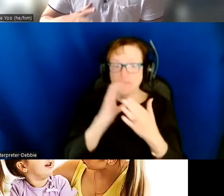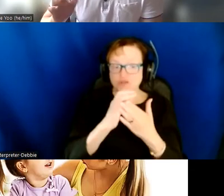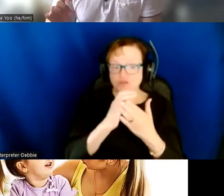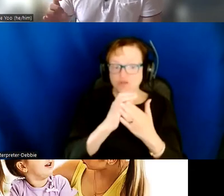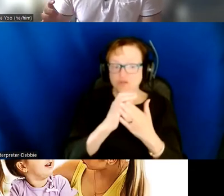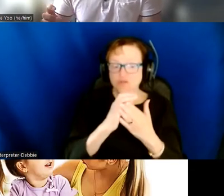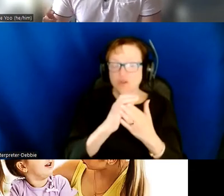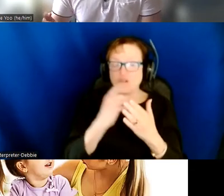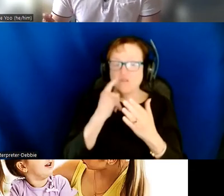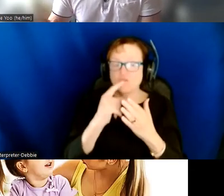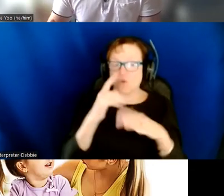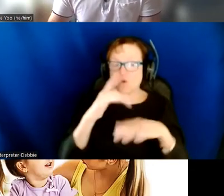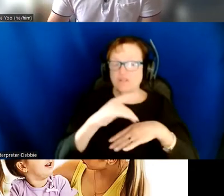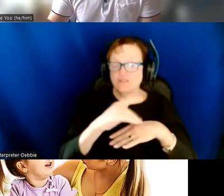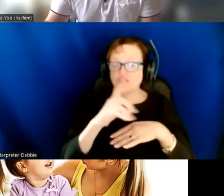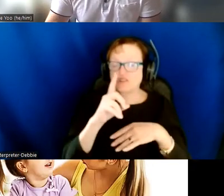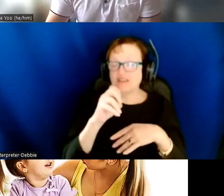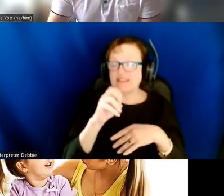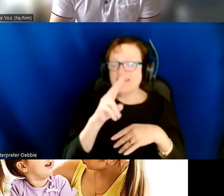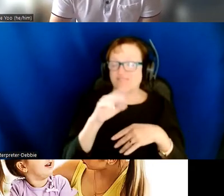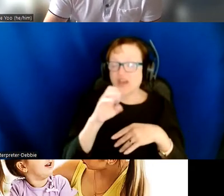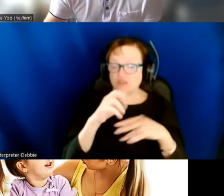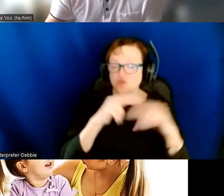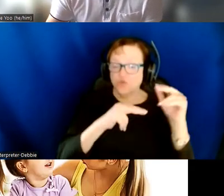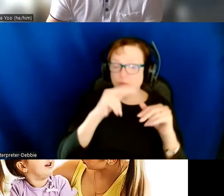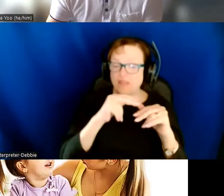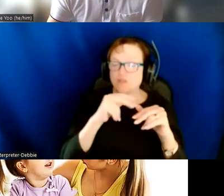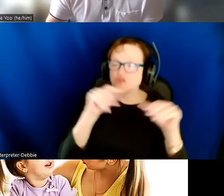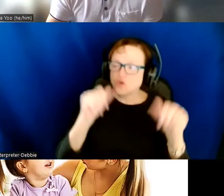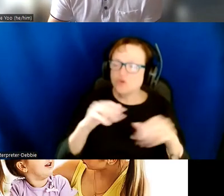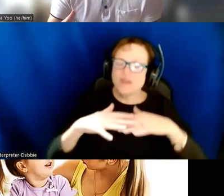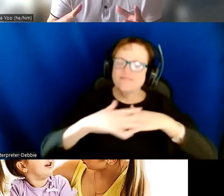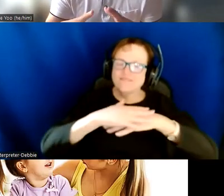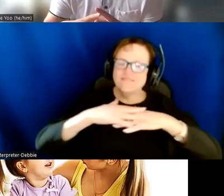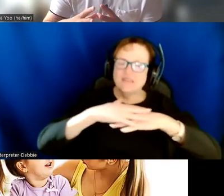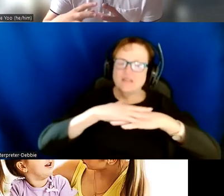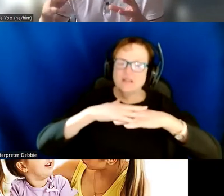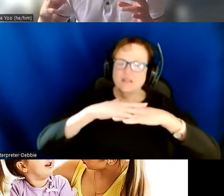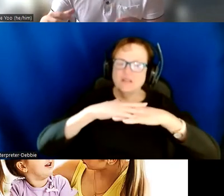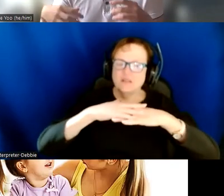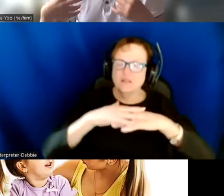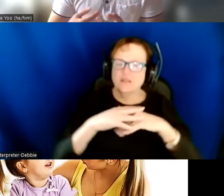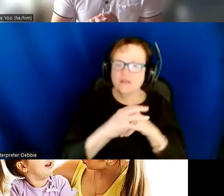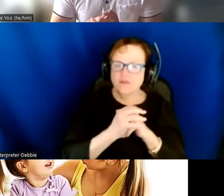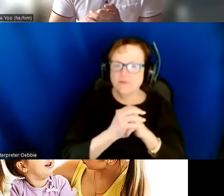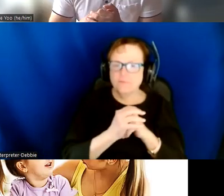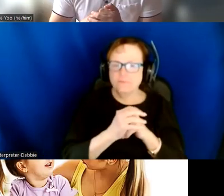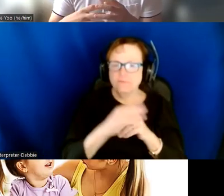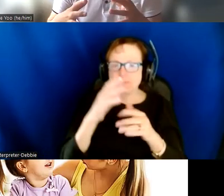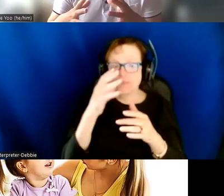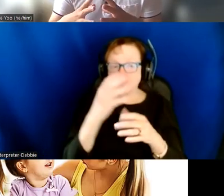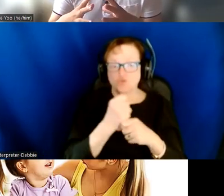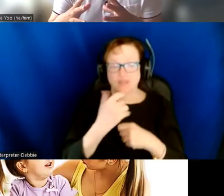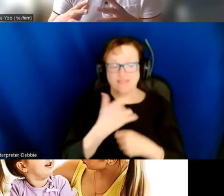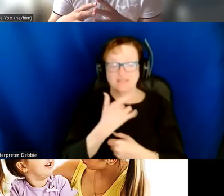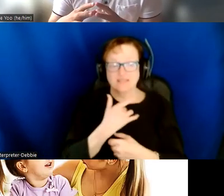and providing them to the blind and low vision users to get the sense